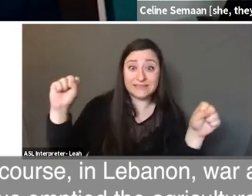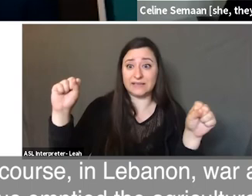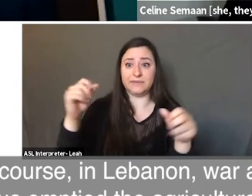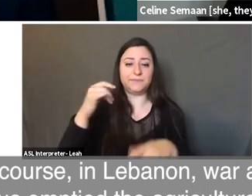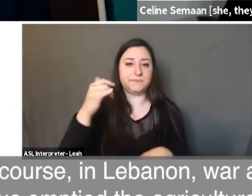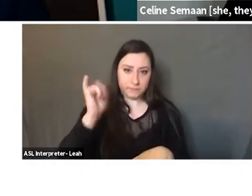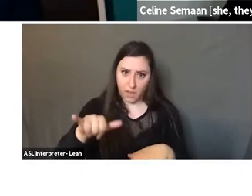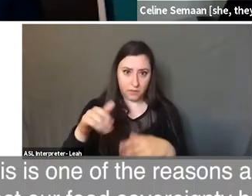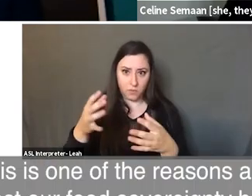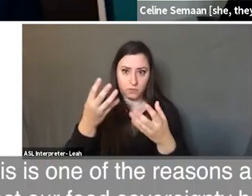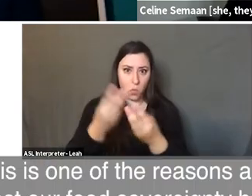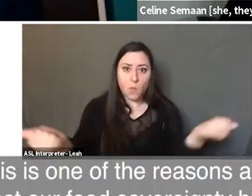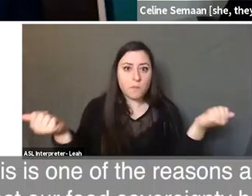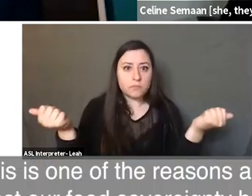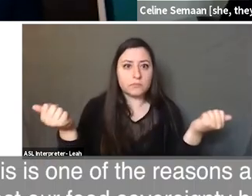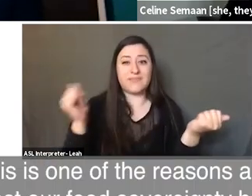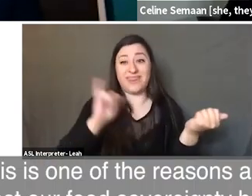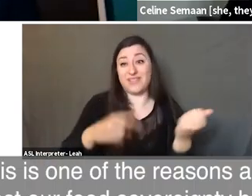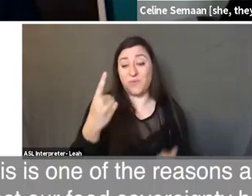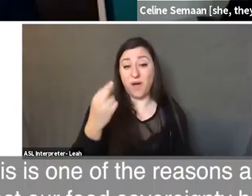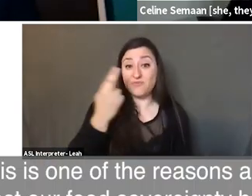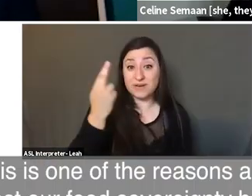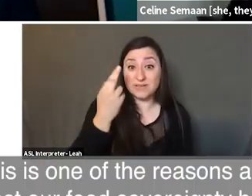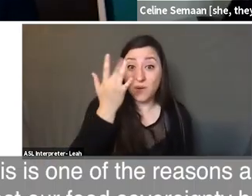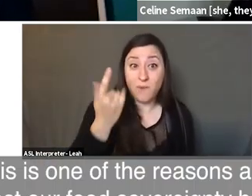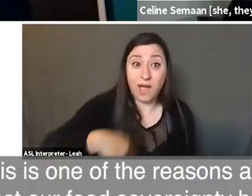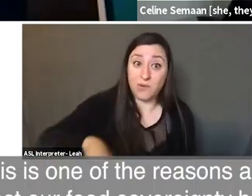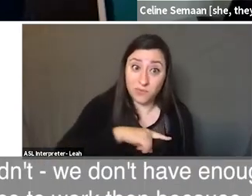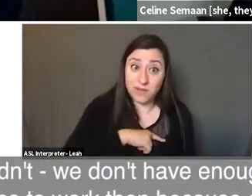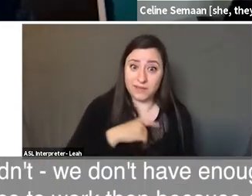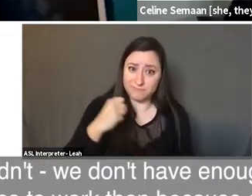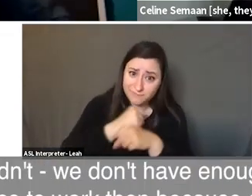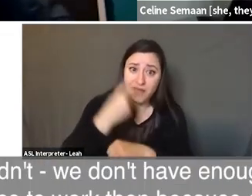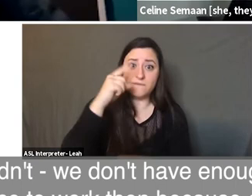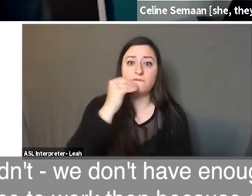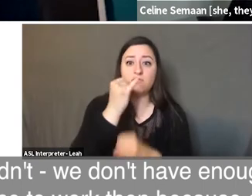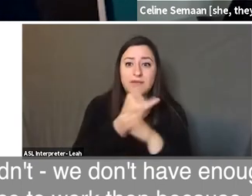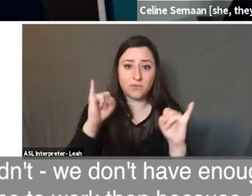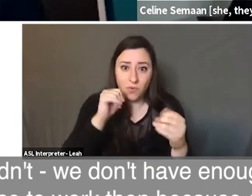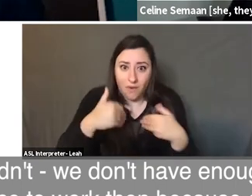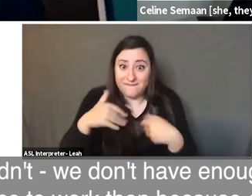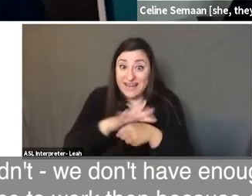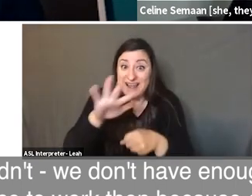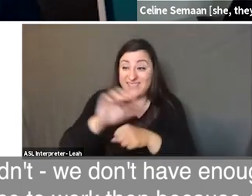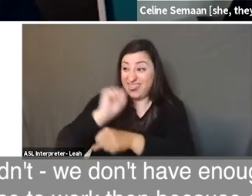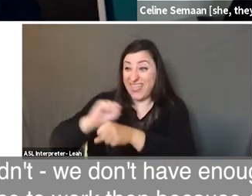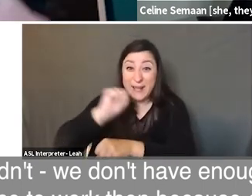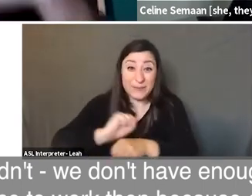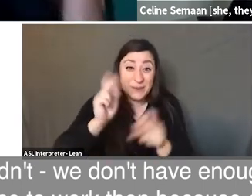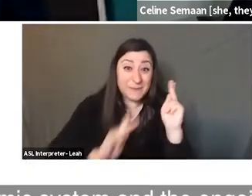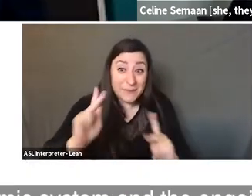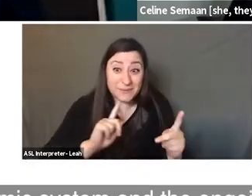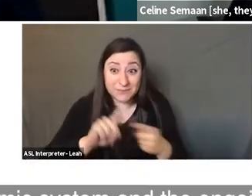agricultural lands. So, this is one of the reasons also why we lost our food sovereignty, because we didn't, we don't have enough labor force to work